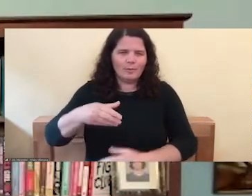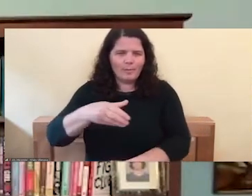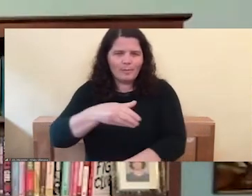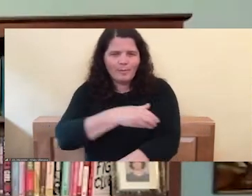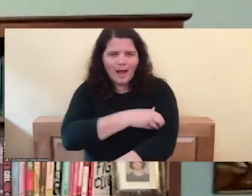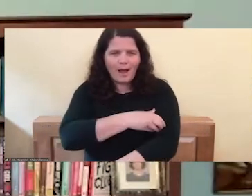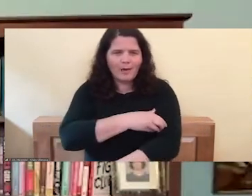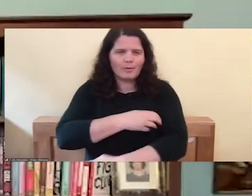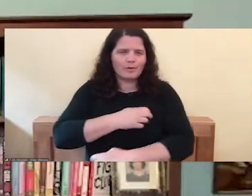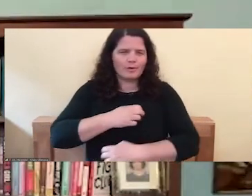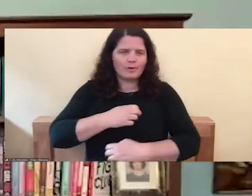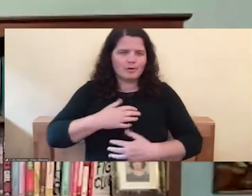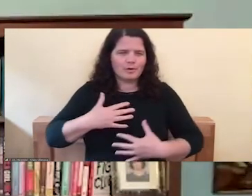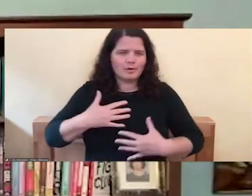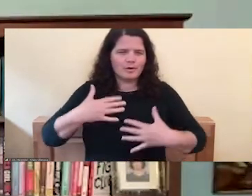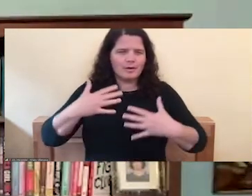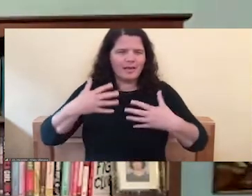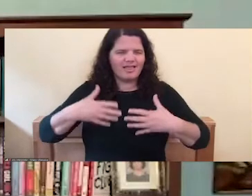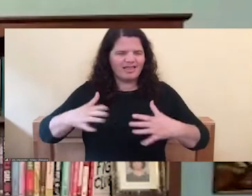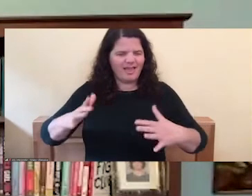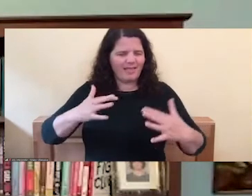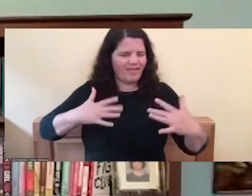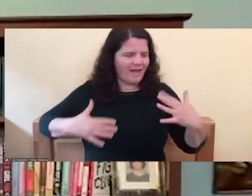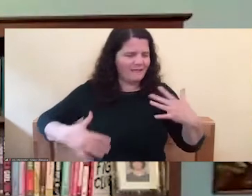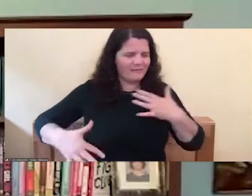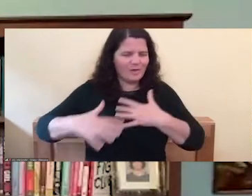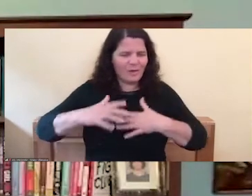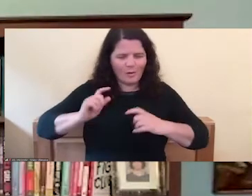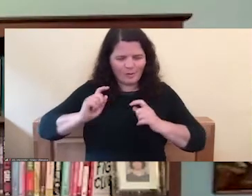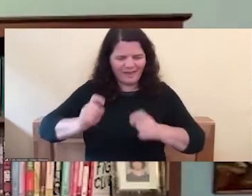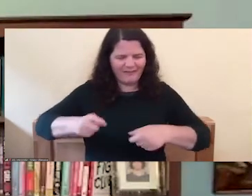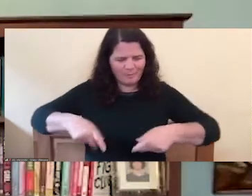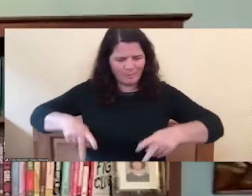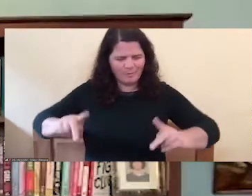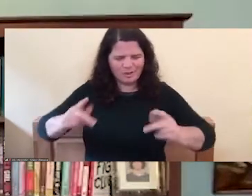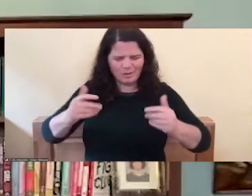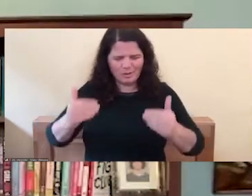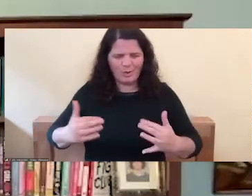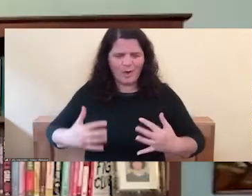feeling it flow, letting it flow, giving it permission to flow.